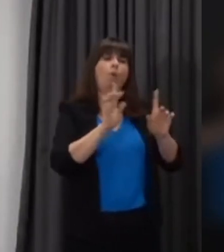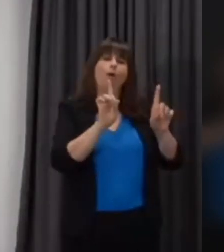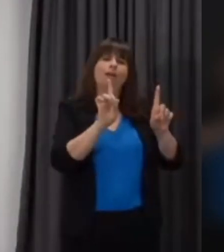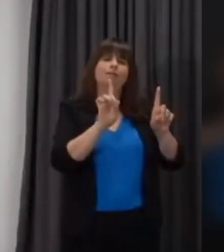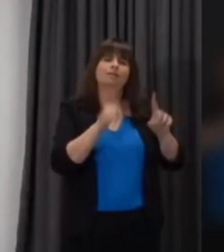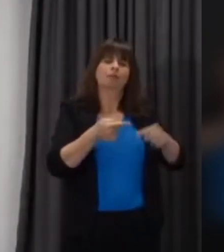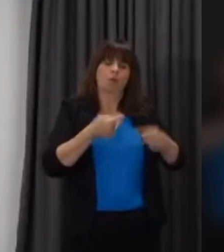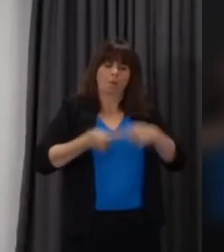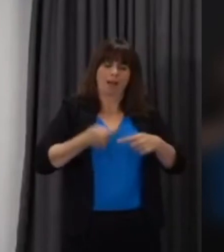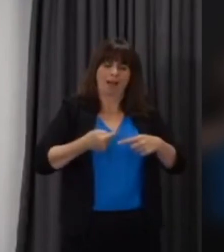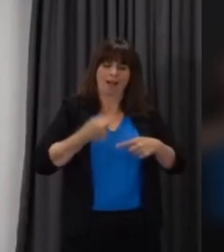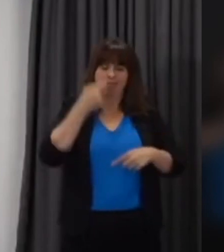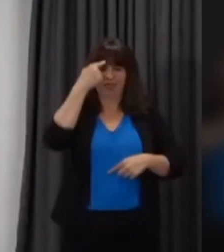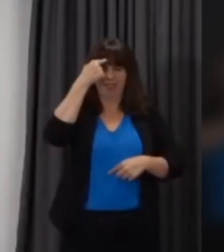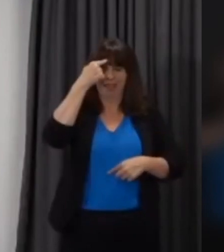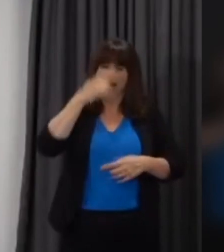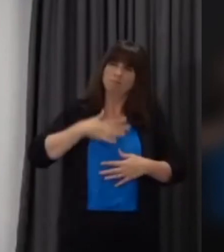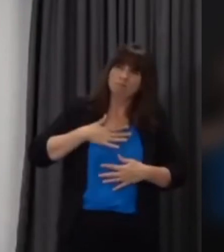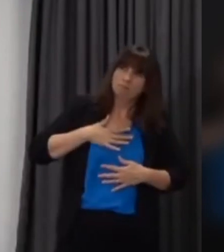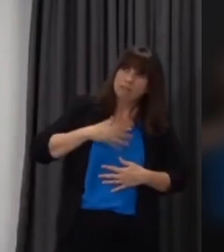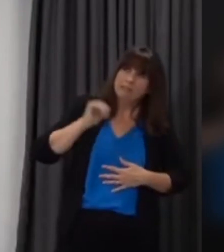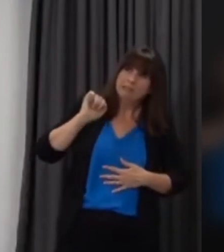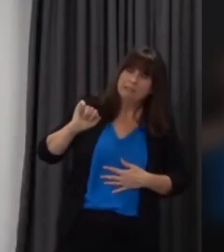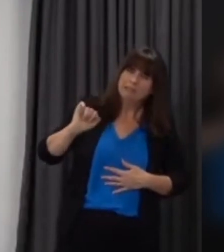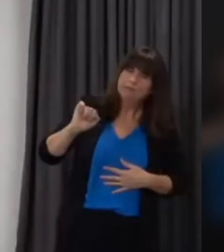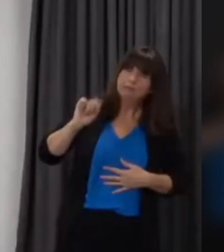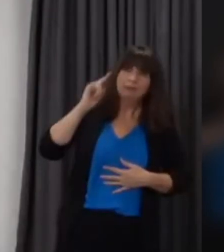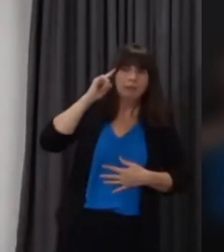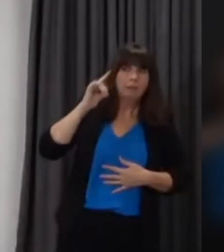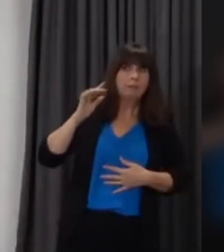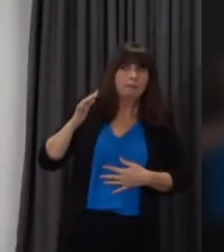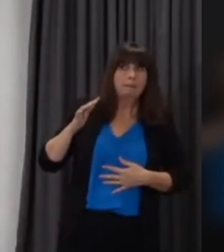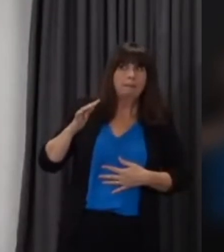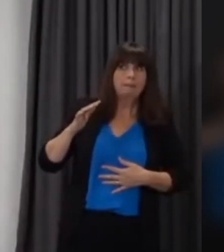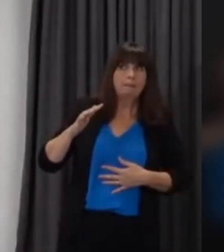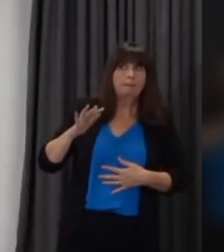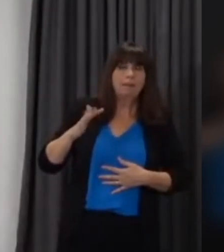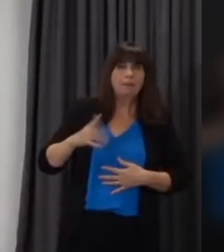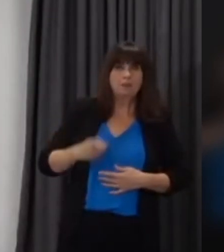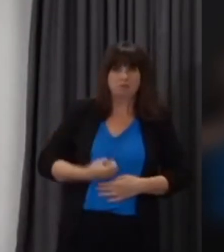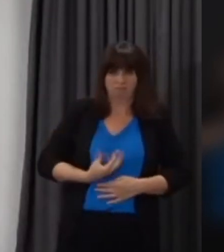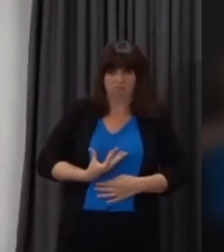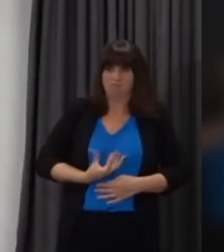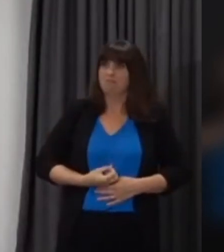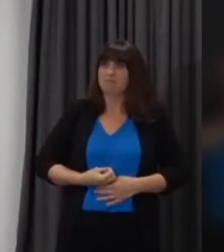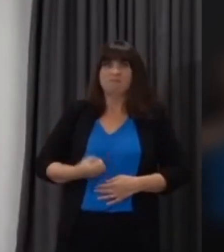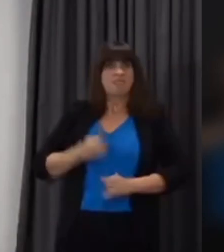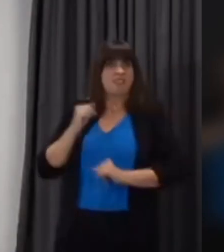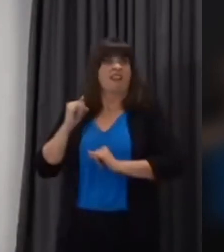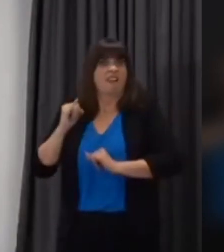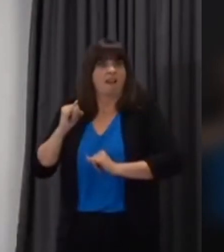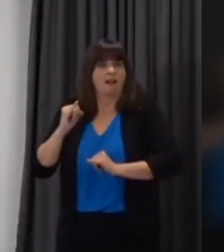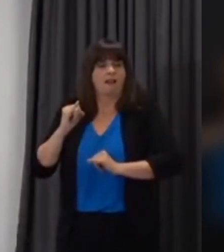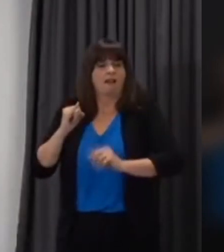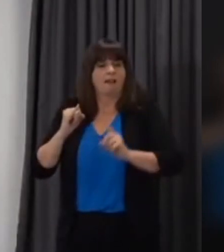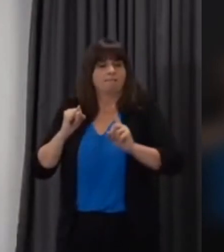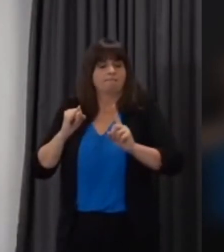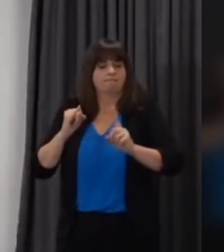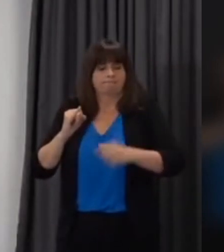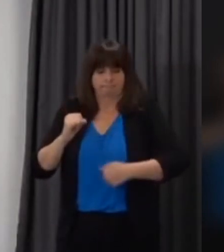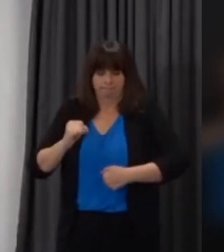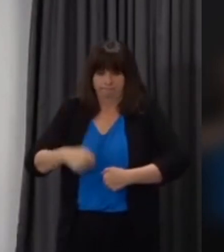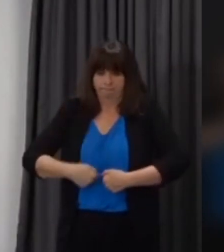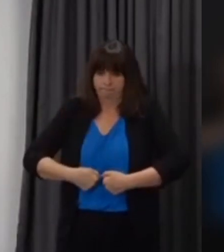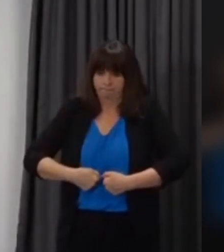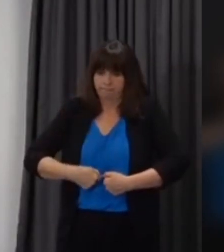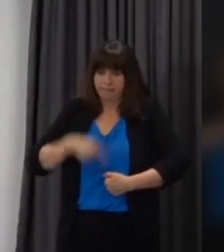think and be a bit thoughtful and to ask the question if your immediate response is to criticize to stop and think what would i do